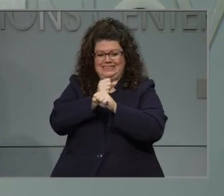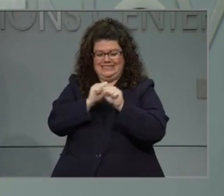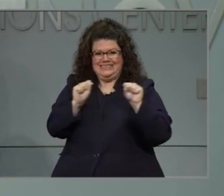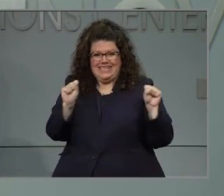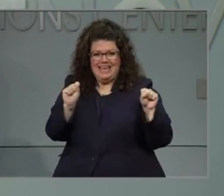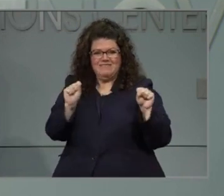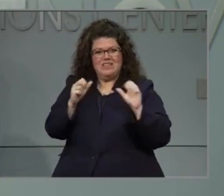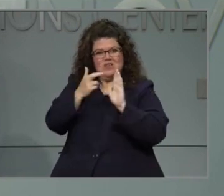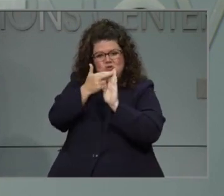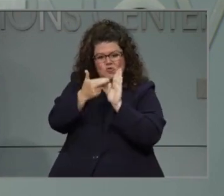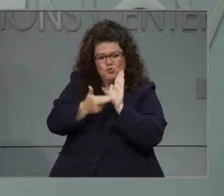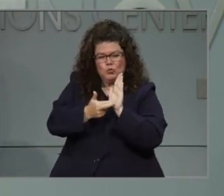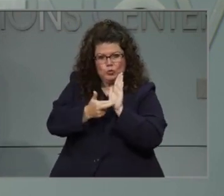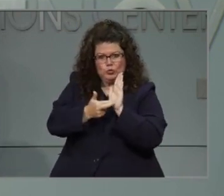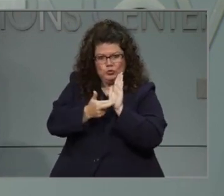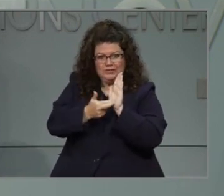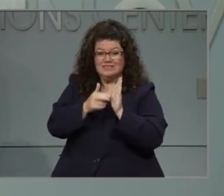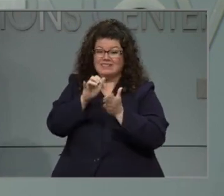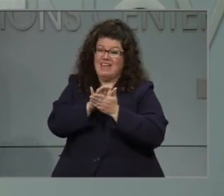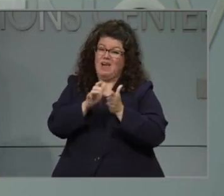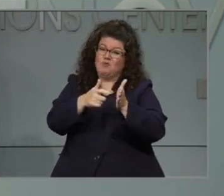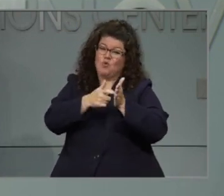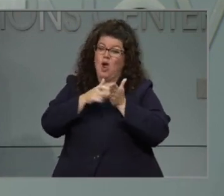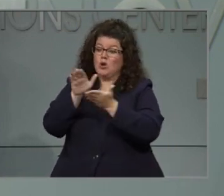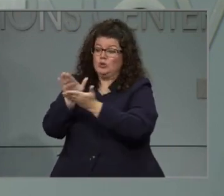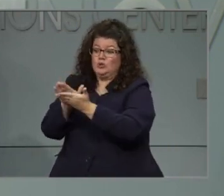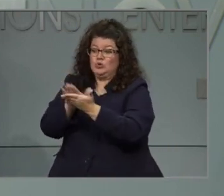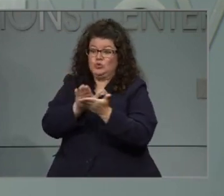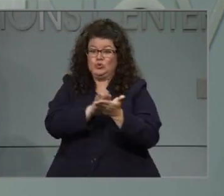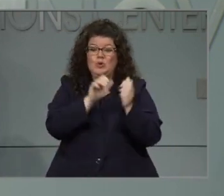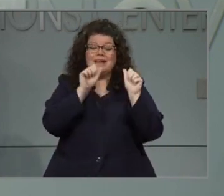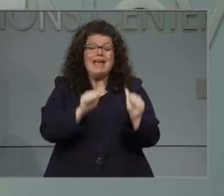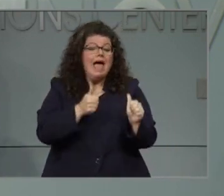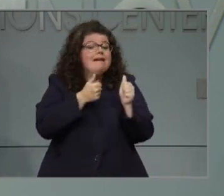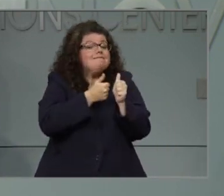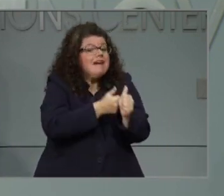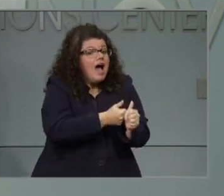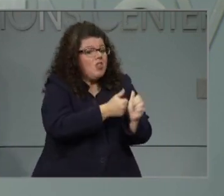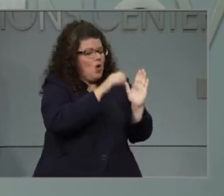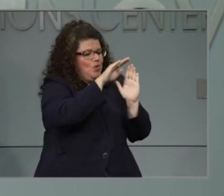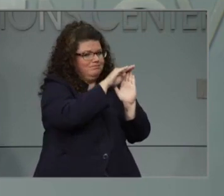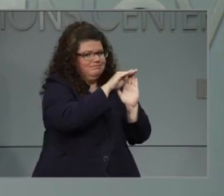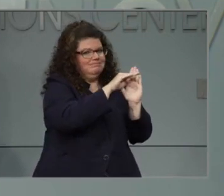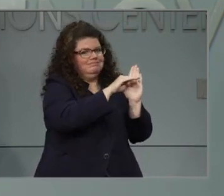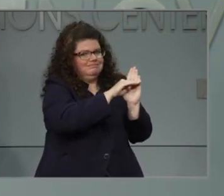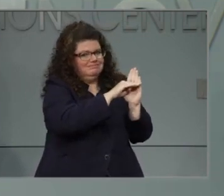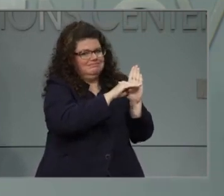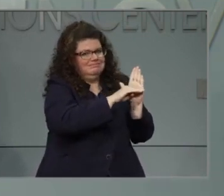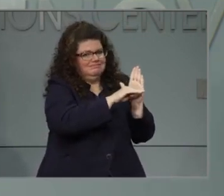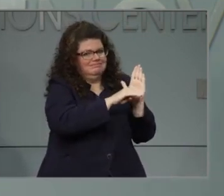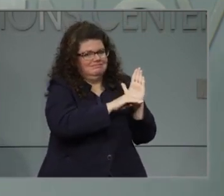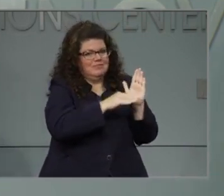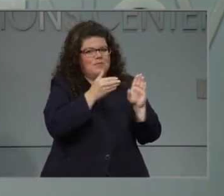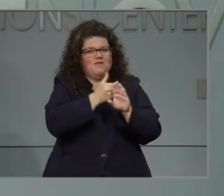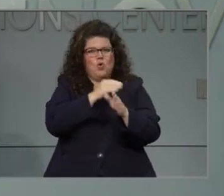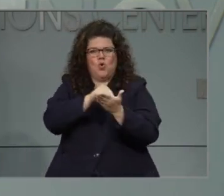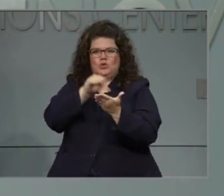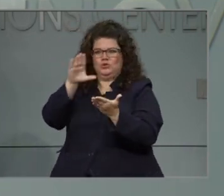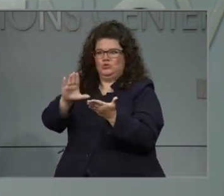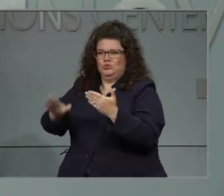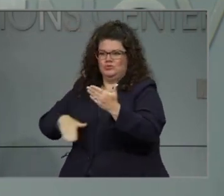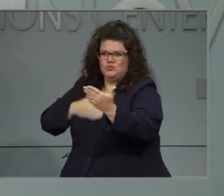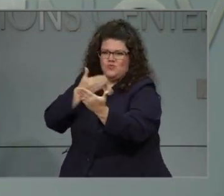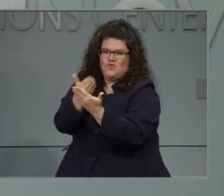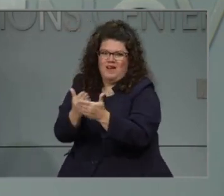Plan B. And that takes time and effort to make sure those protocols can be put into place before students can come back into